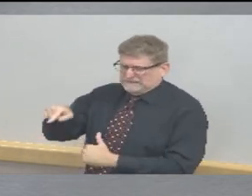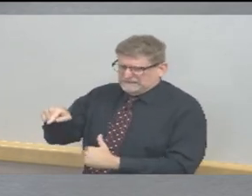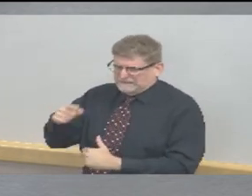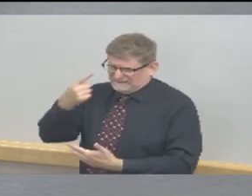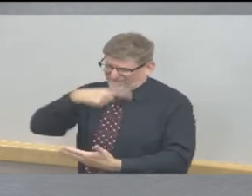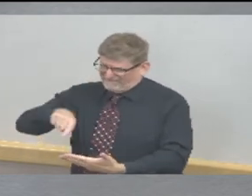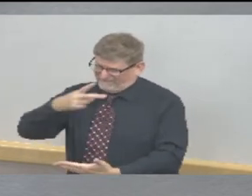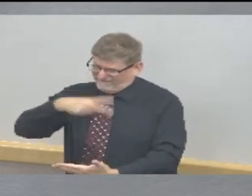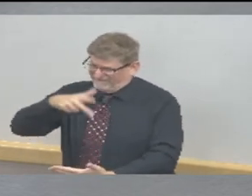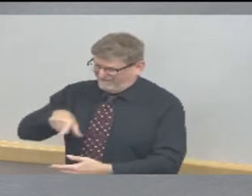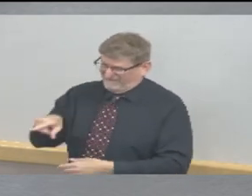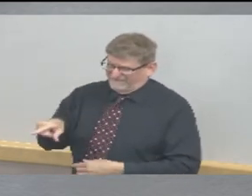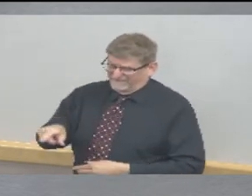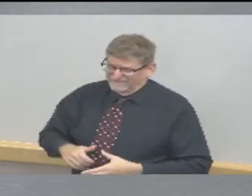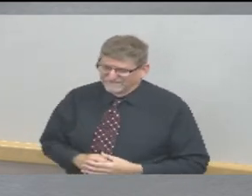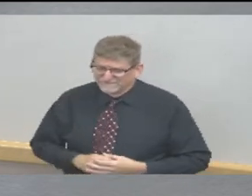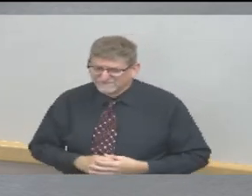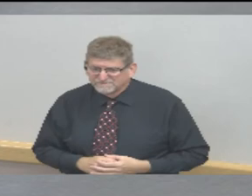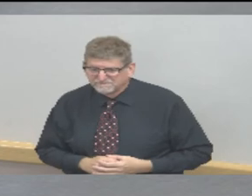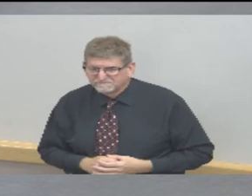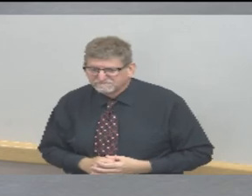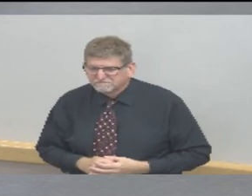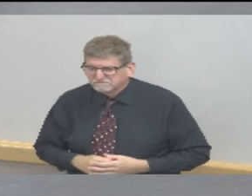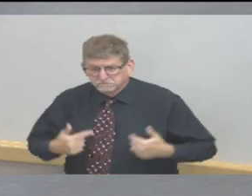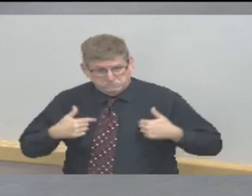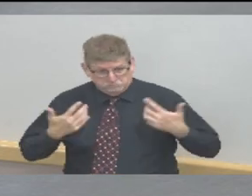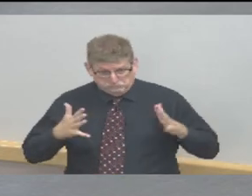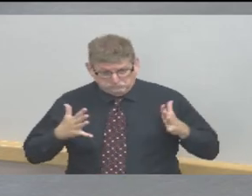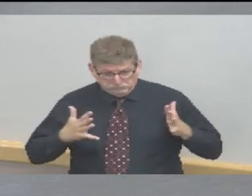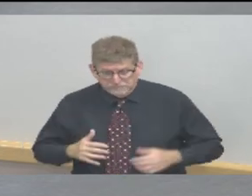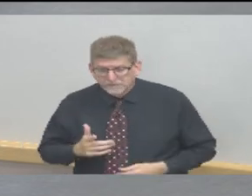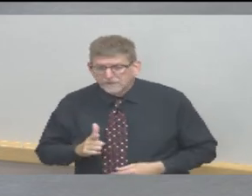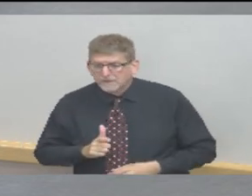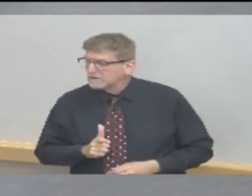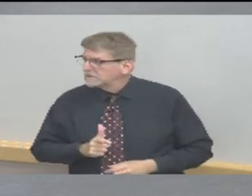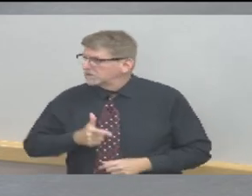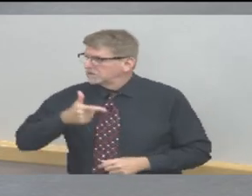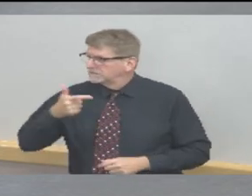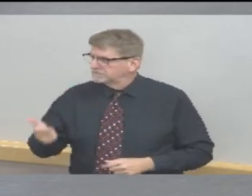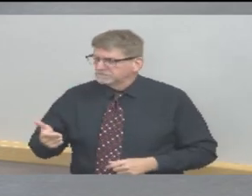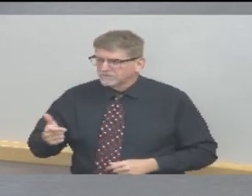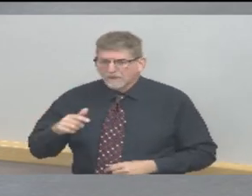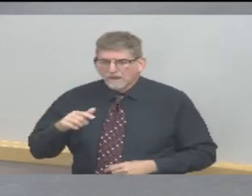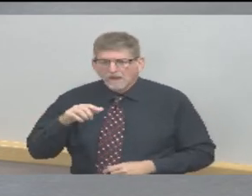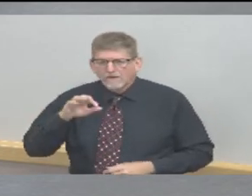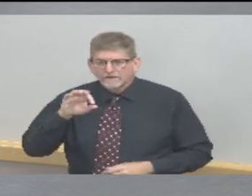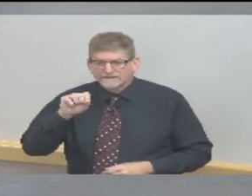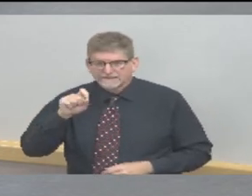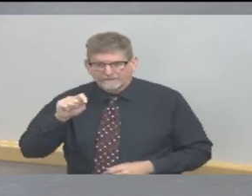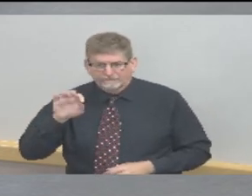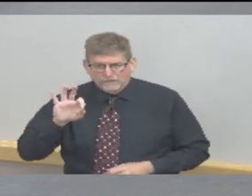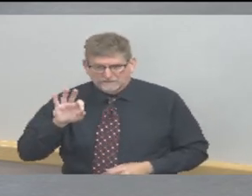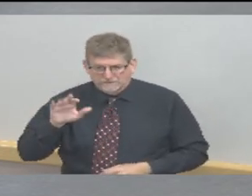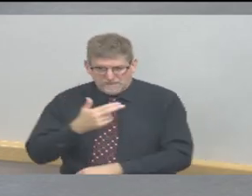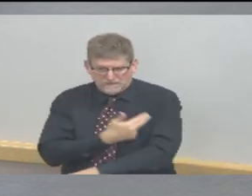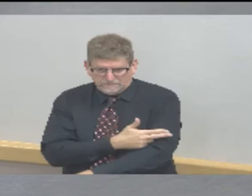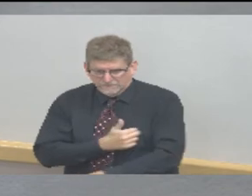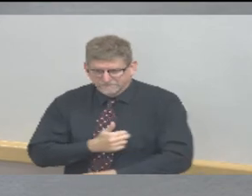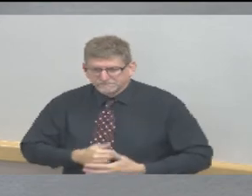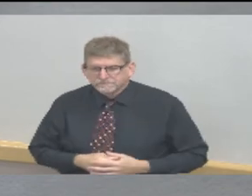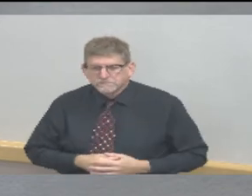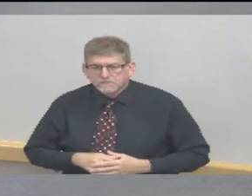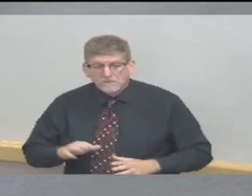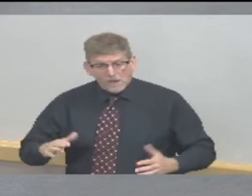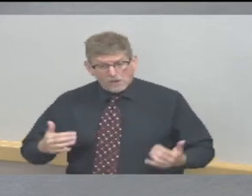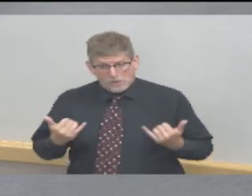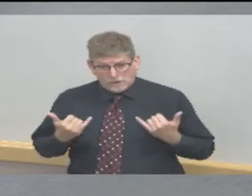so to give you an update on what's happening at Franciscan we as of this morning had have 19 positive patients